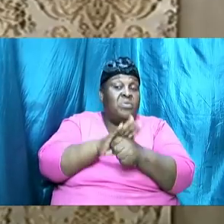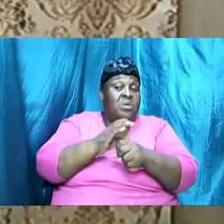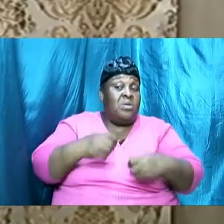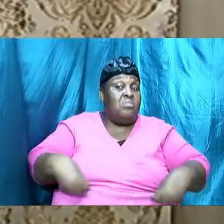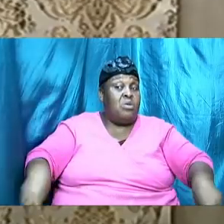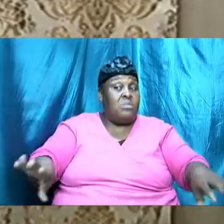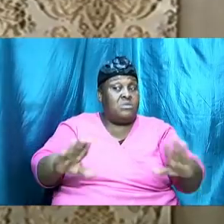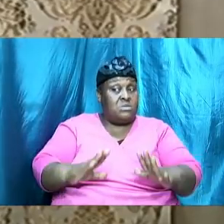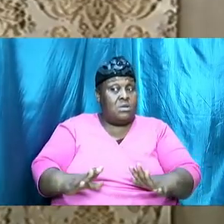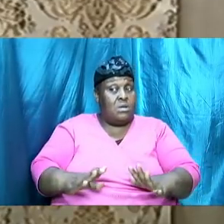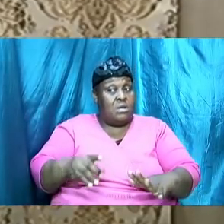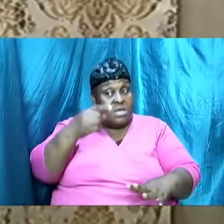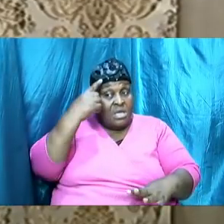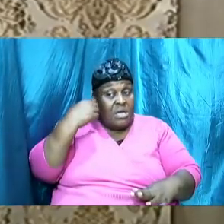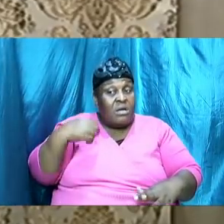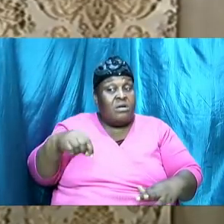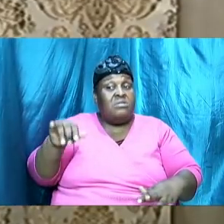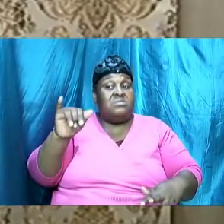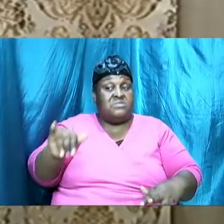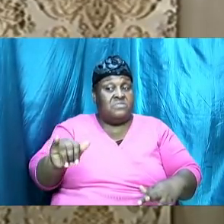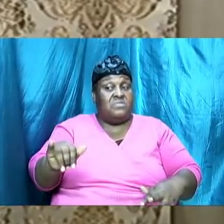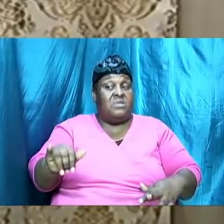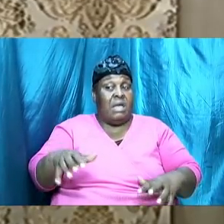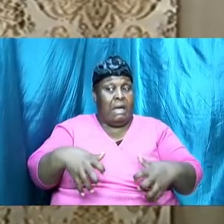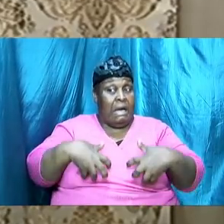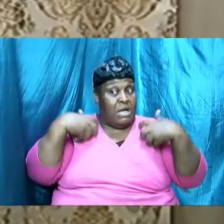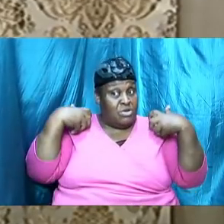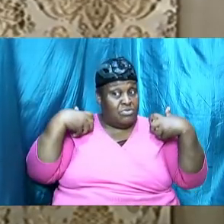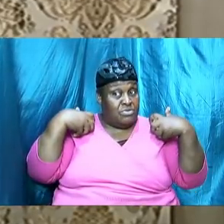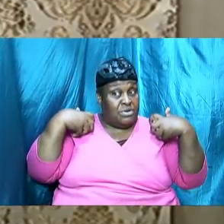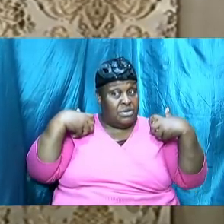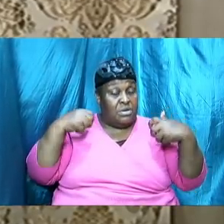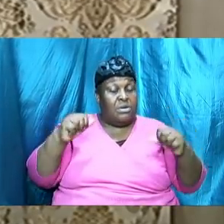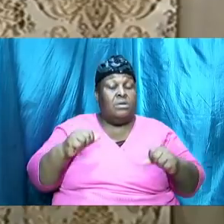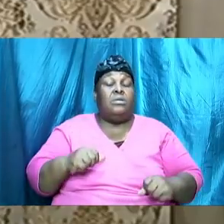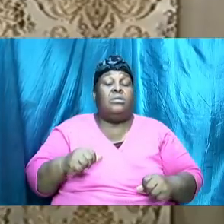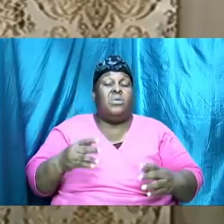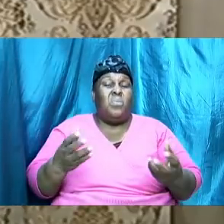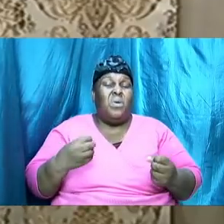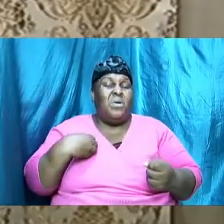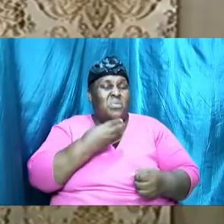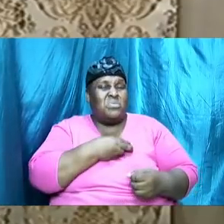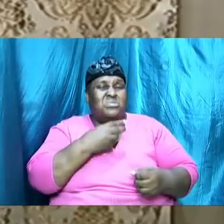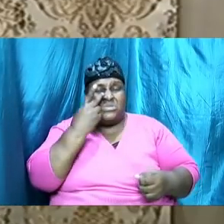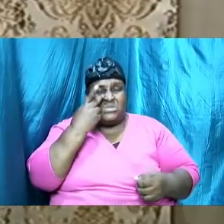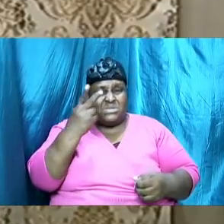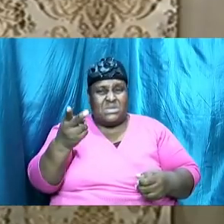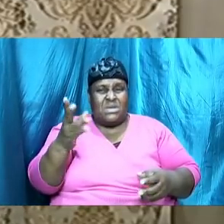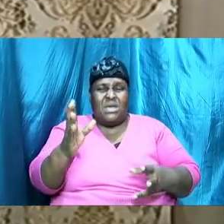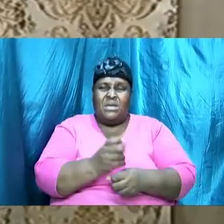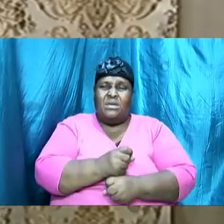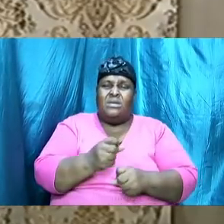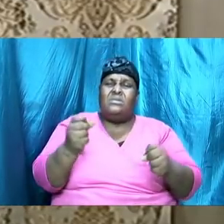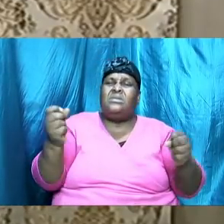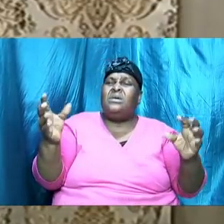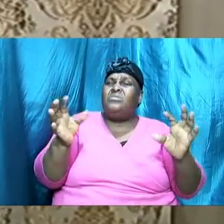because of that I want us to see and to take our relationship